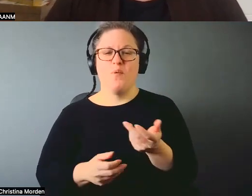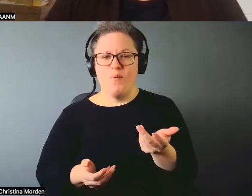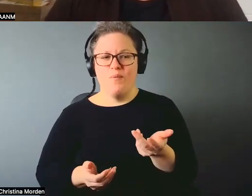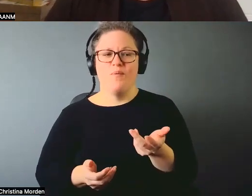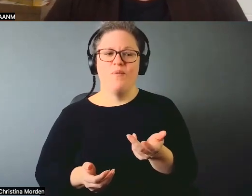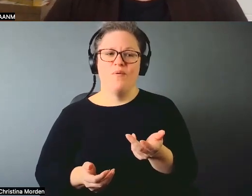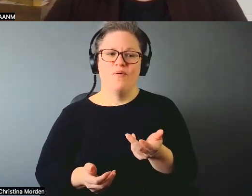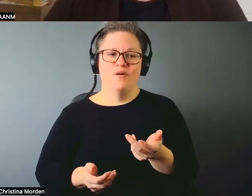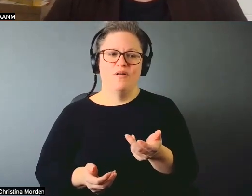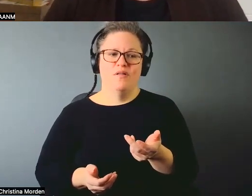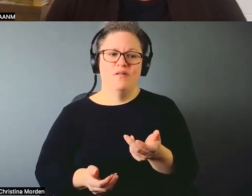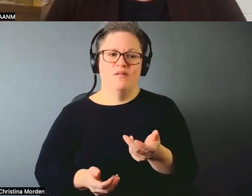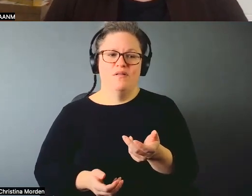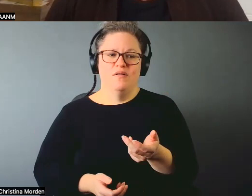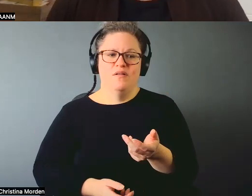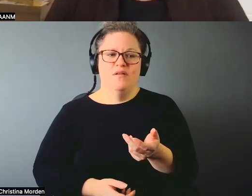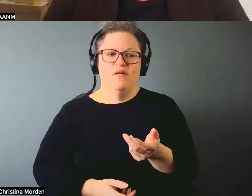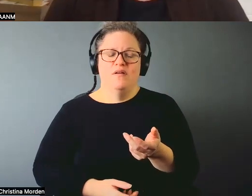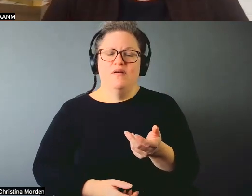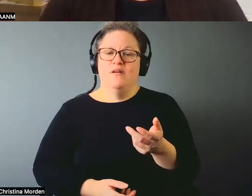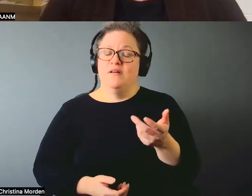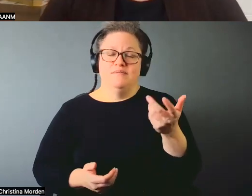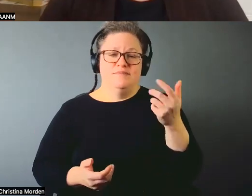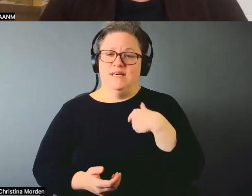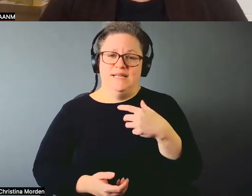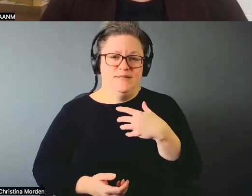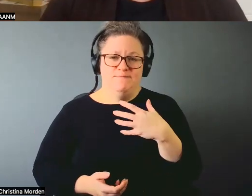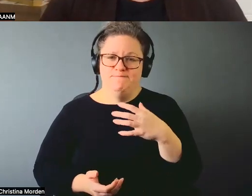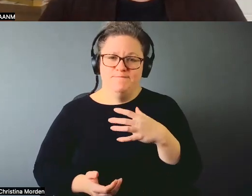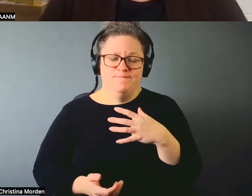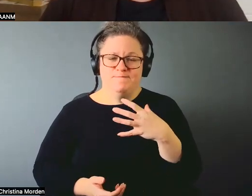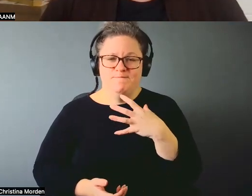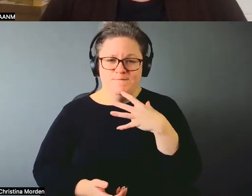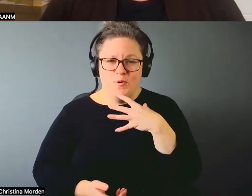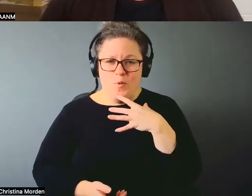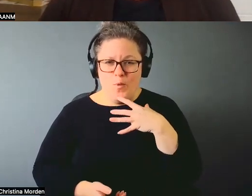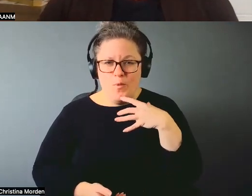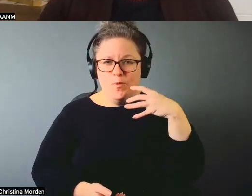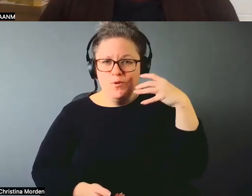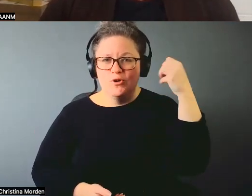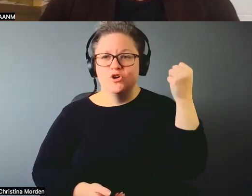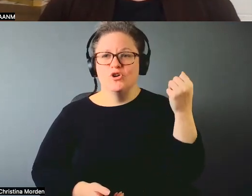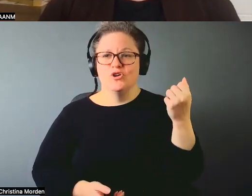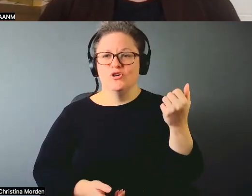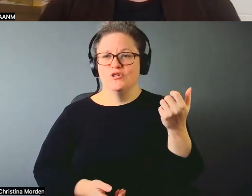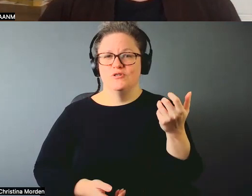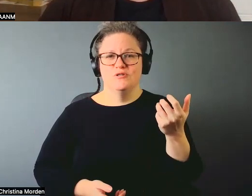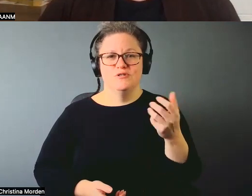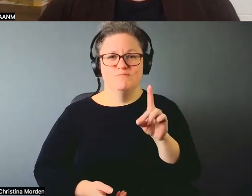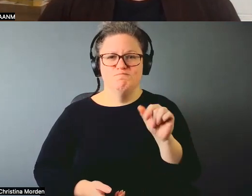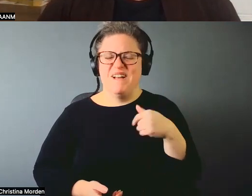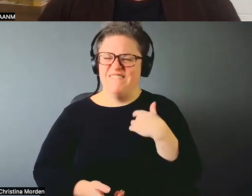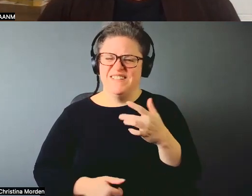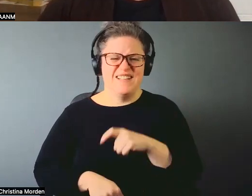crone, like, I really feel like it is time to be radical and free.